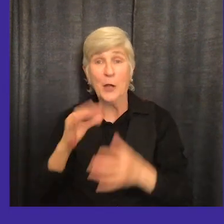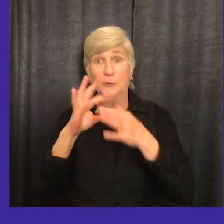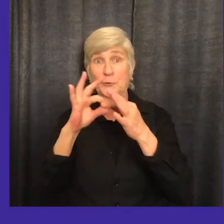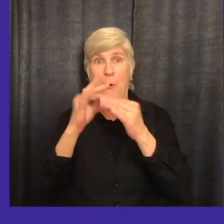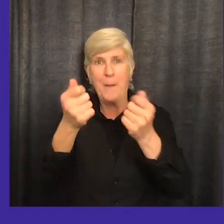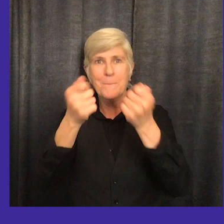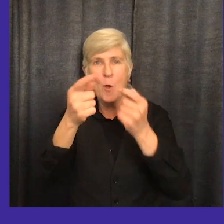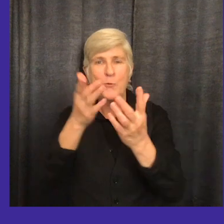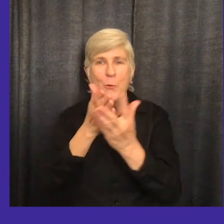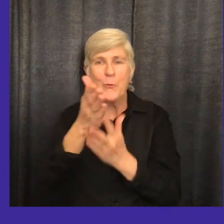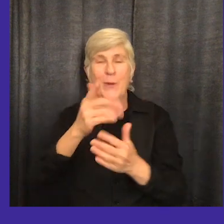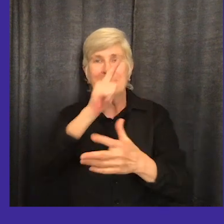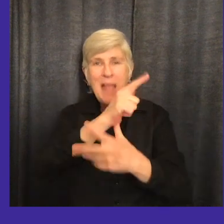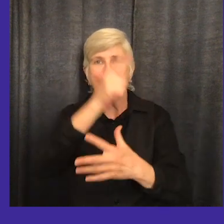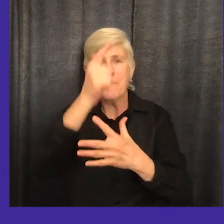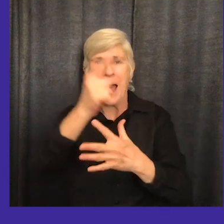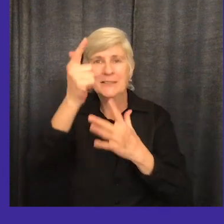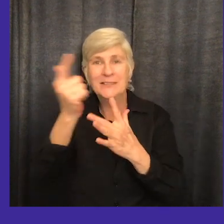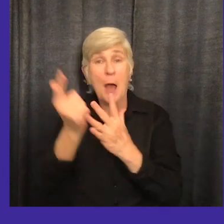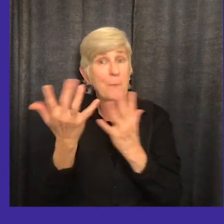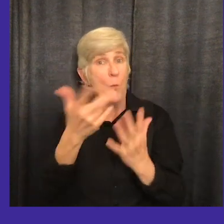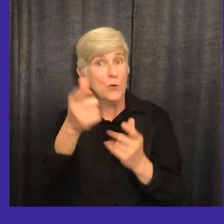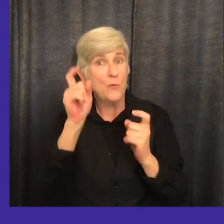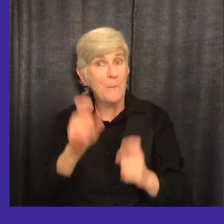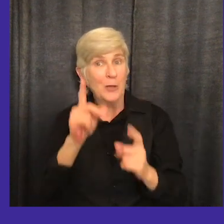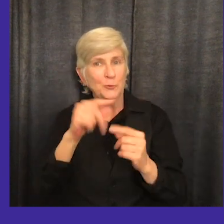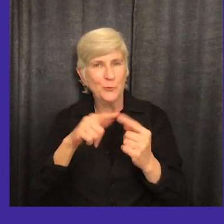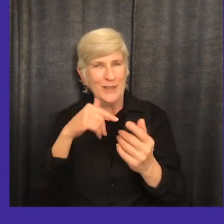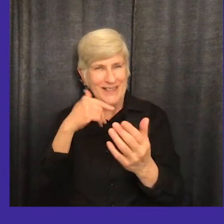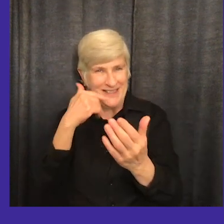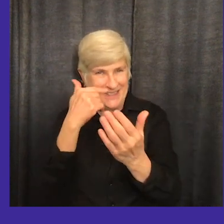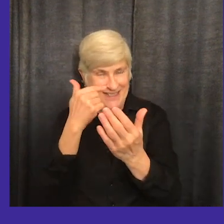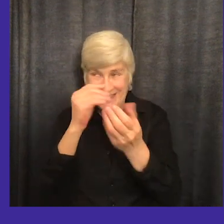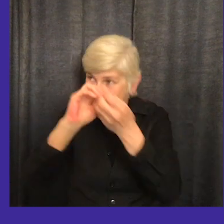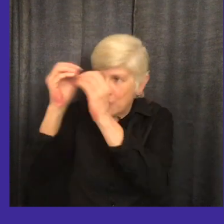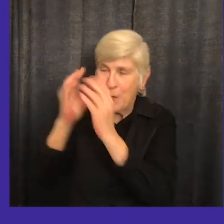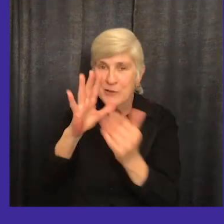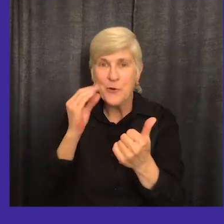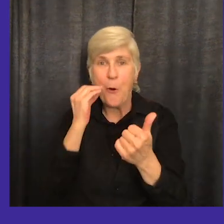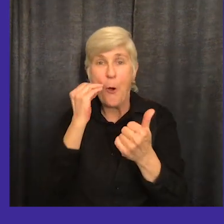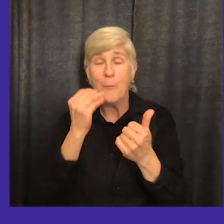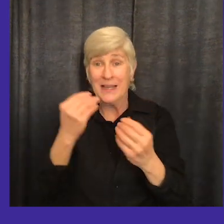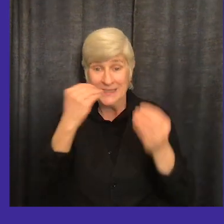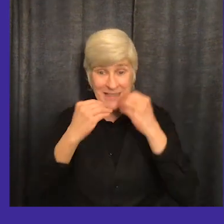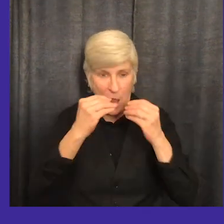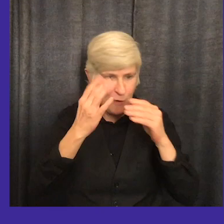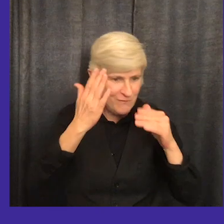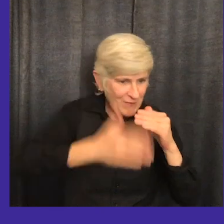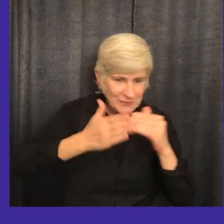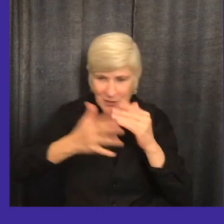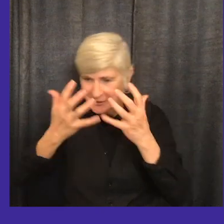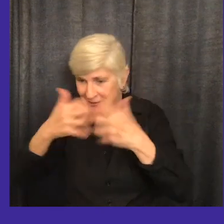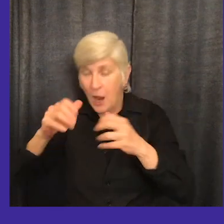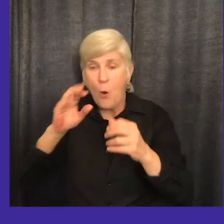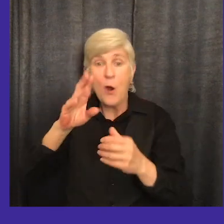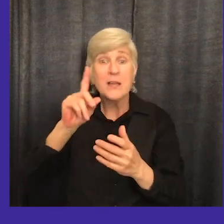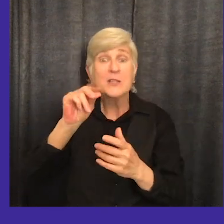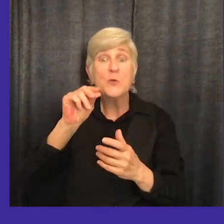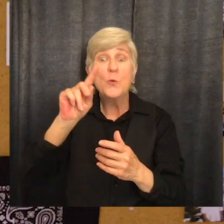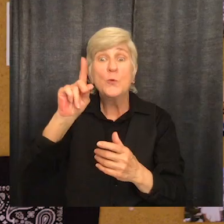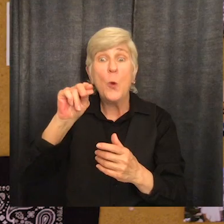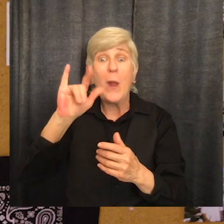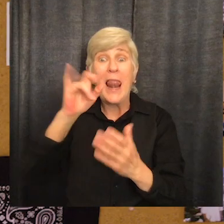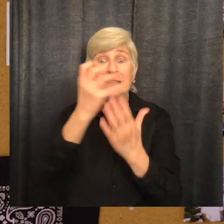you through step-by-step what you need to do to get that home decorated or that dinner made or that to-do list done.